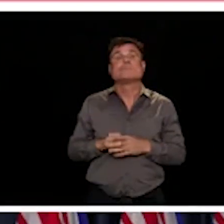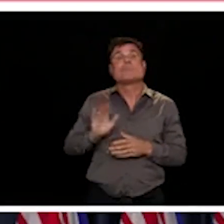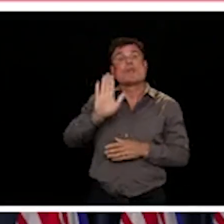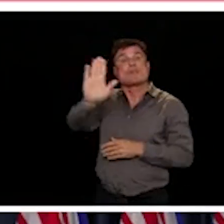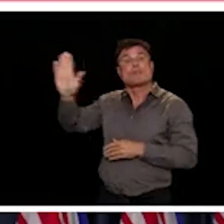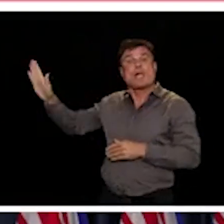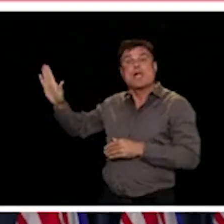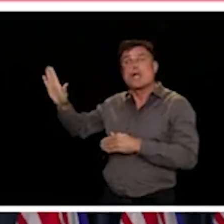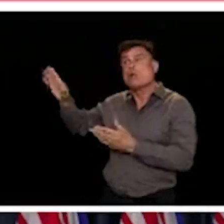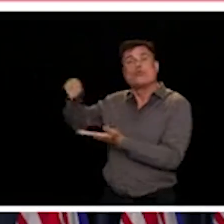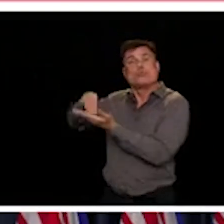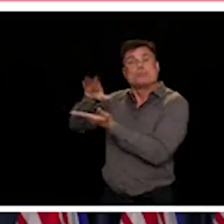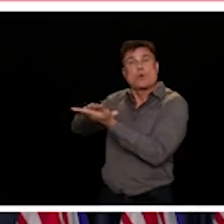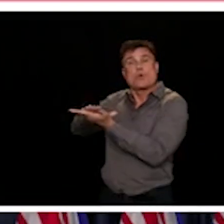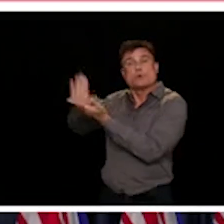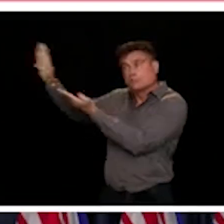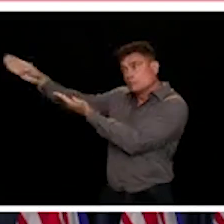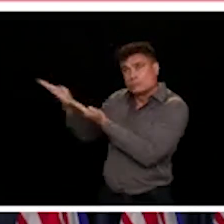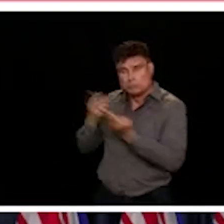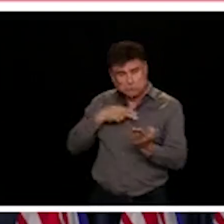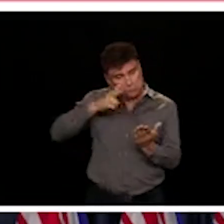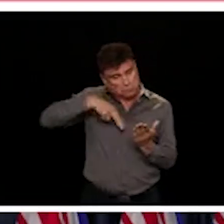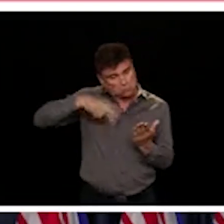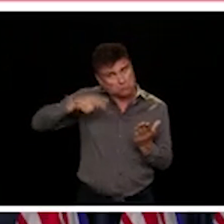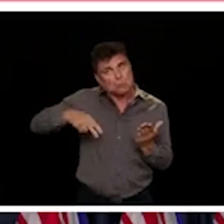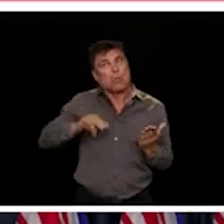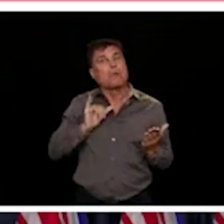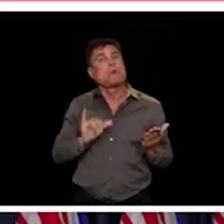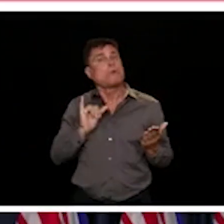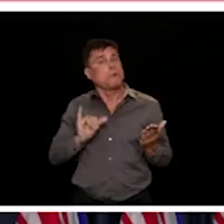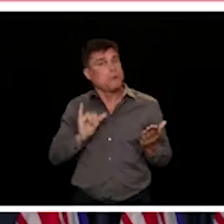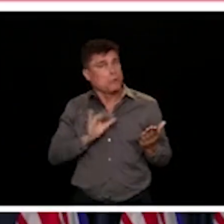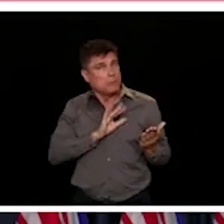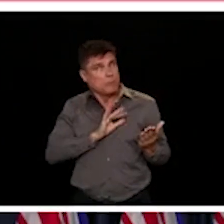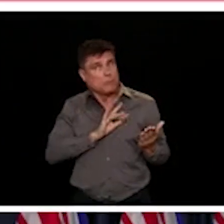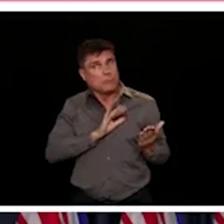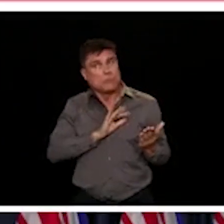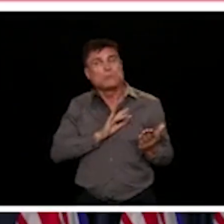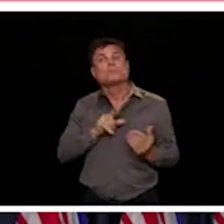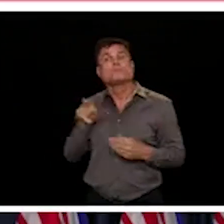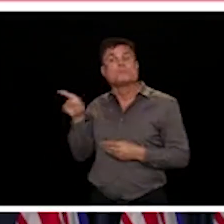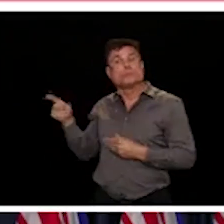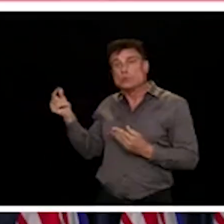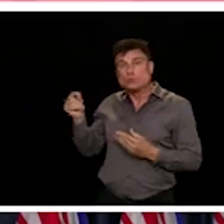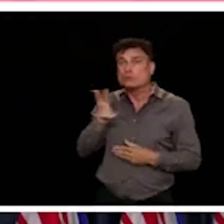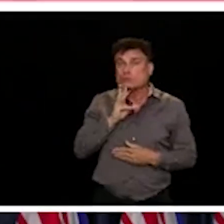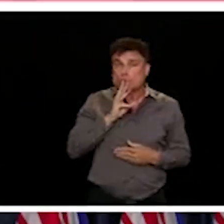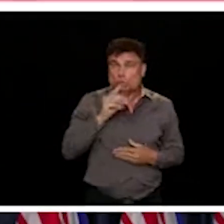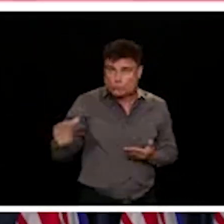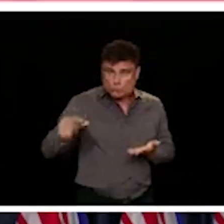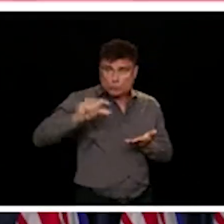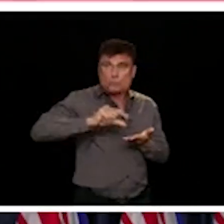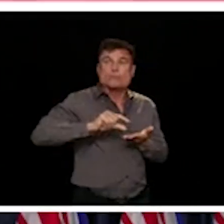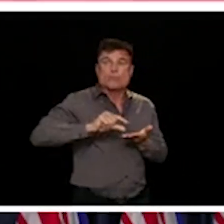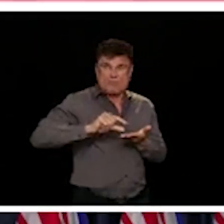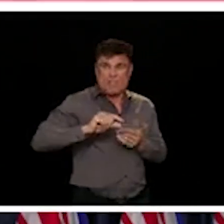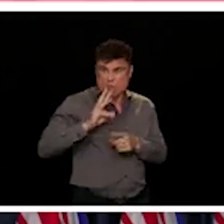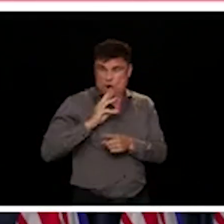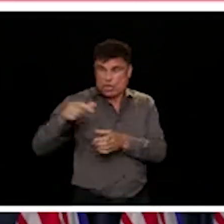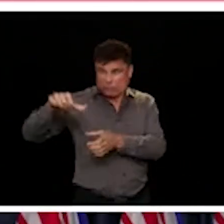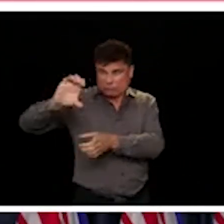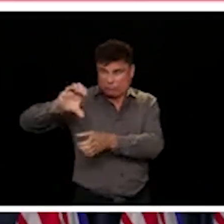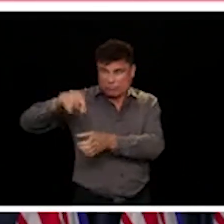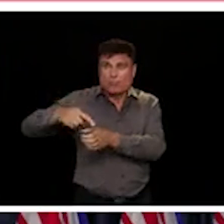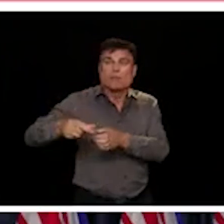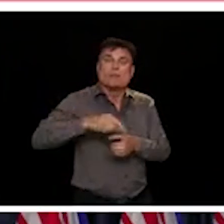that they were able to find COVID RNA, so the genetic material from the virus in wastewater samples from December